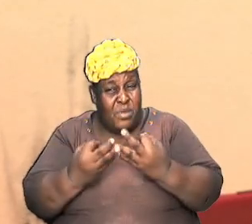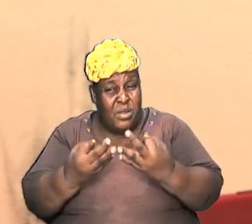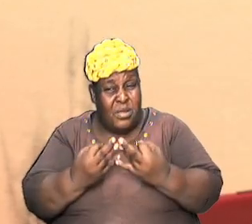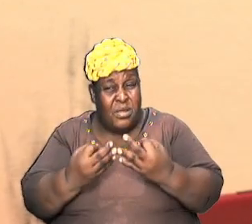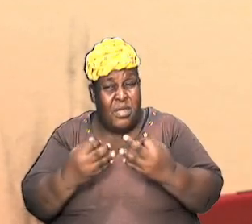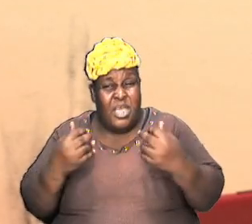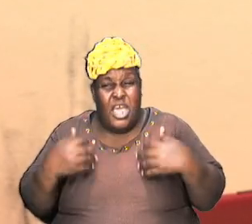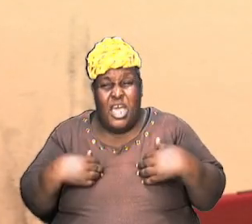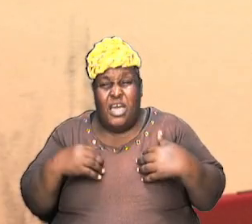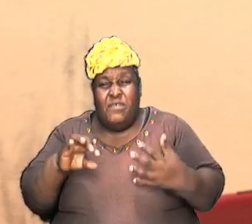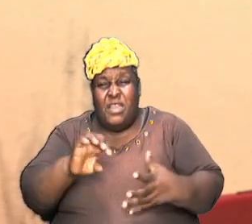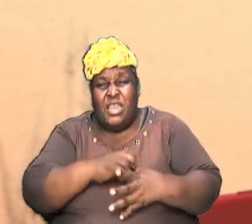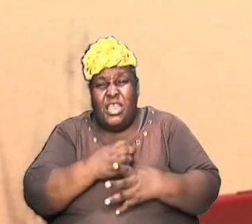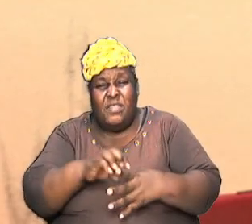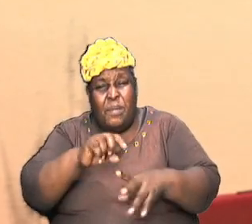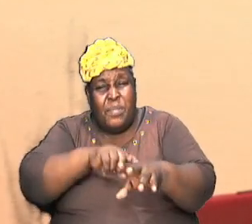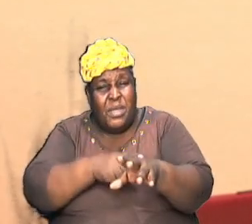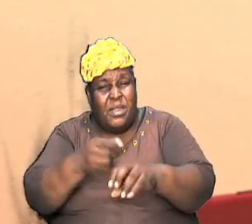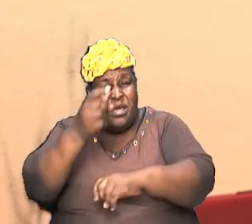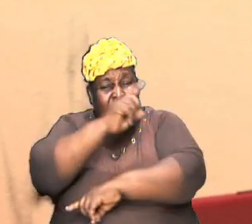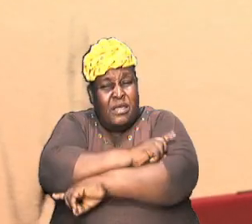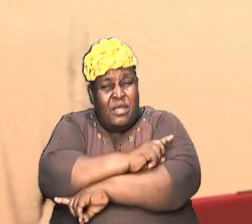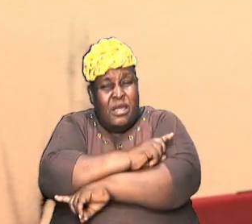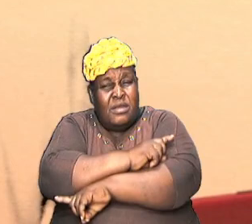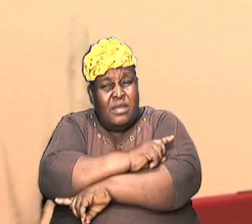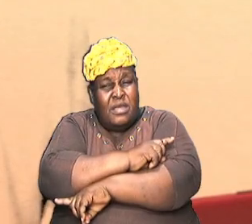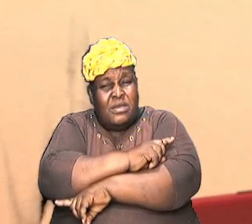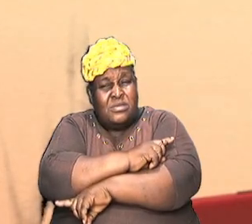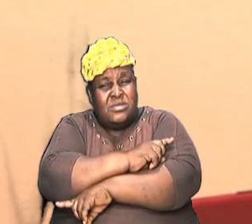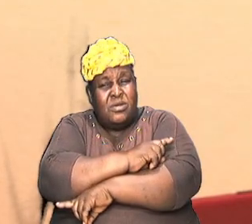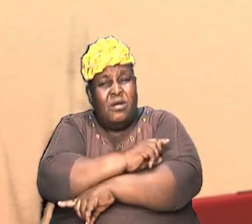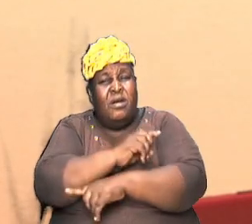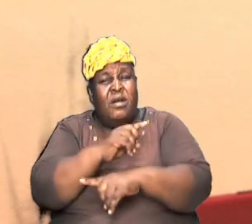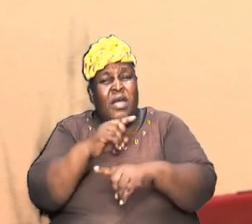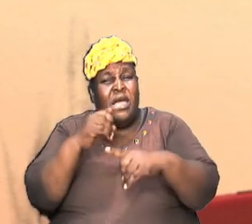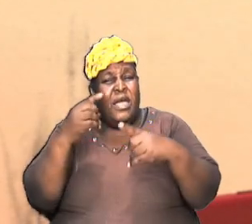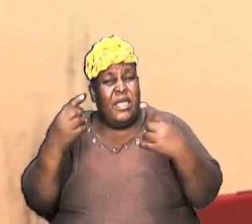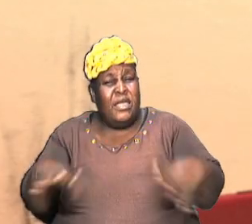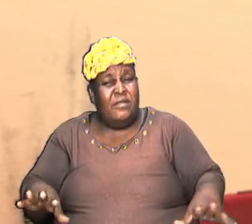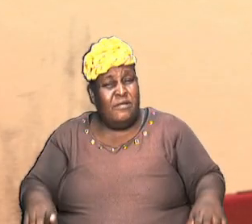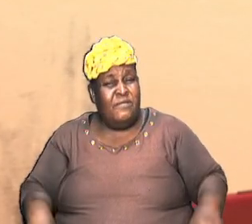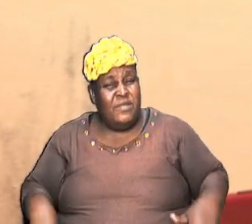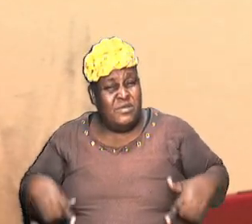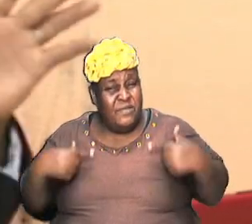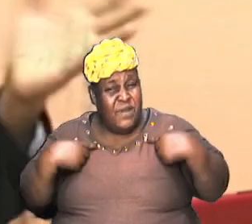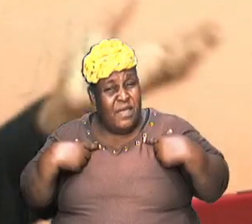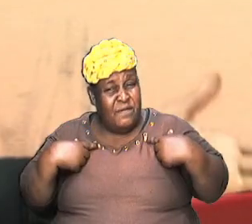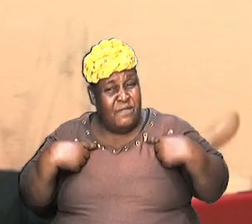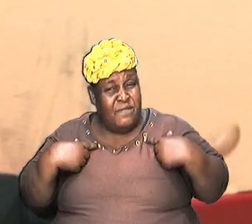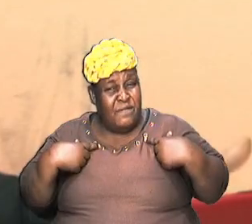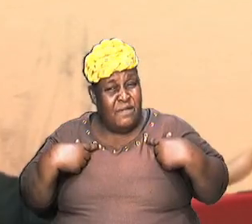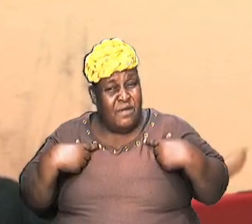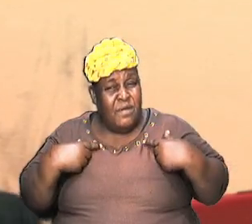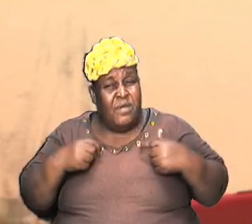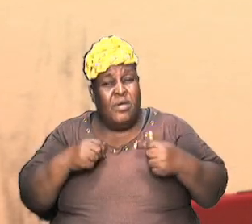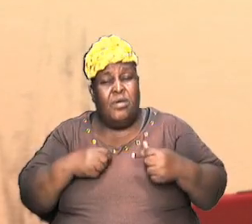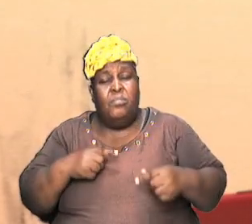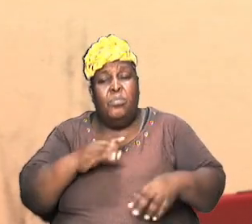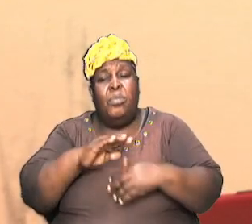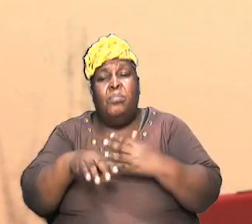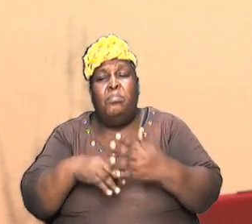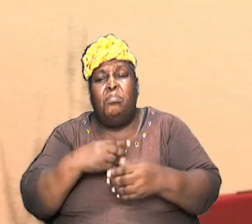without descent having neither beginning of days nor end of life and so it's just